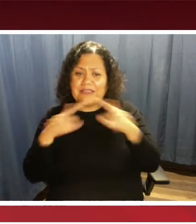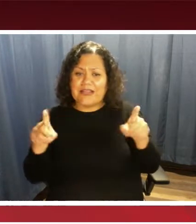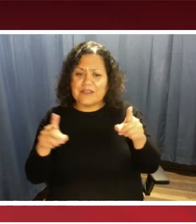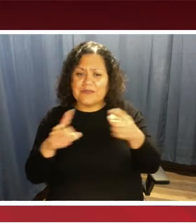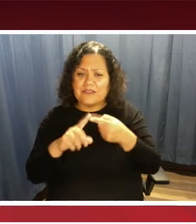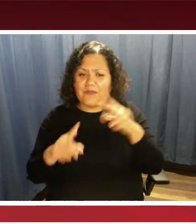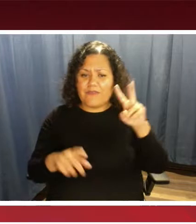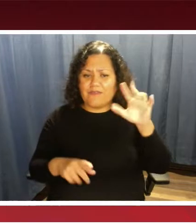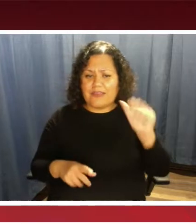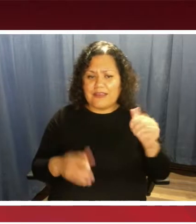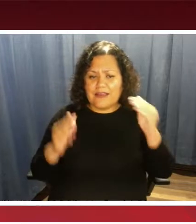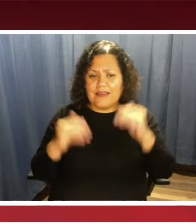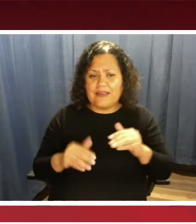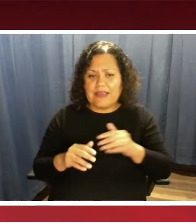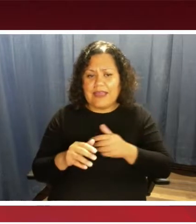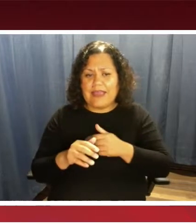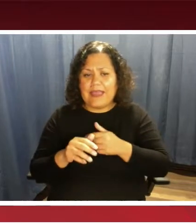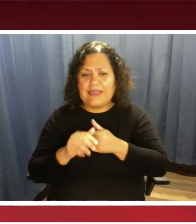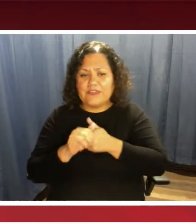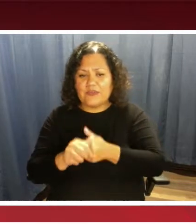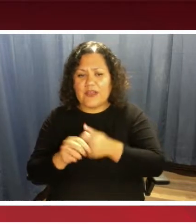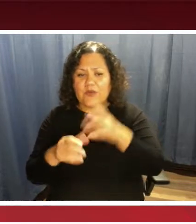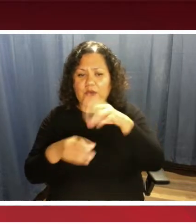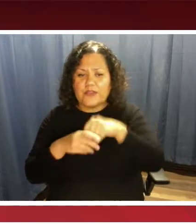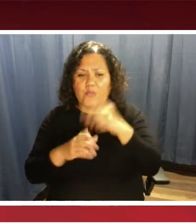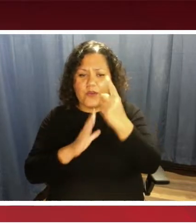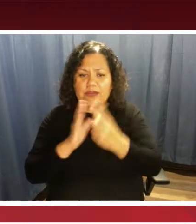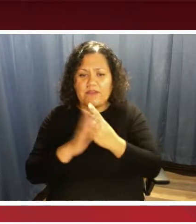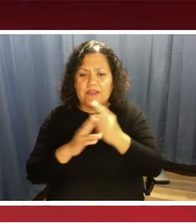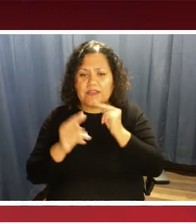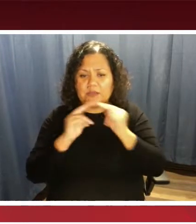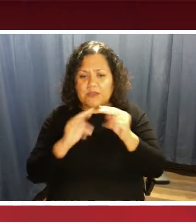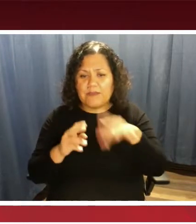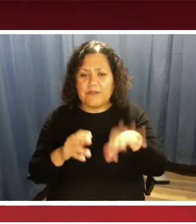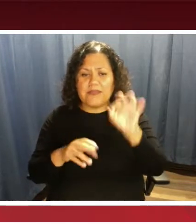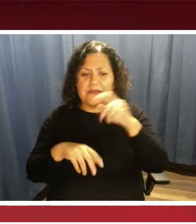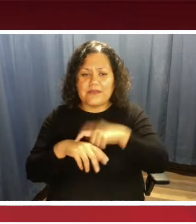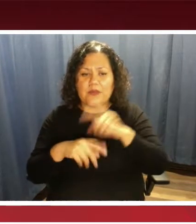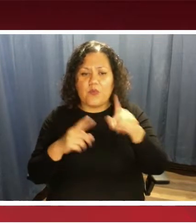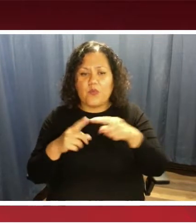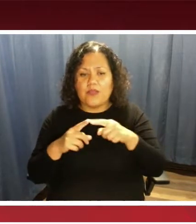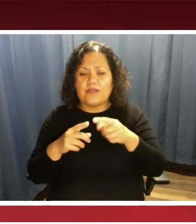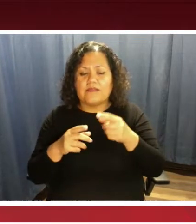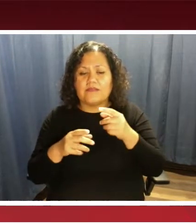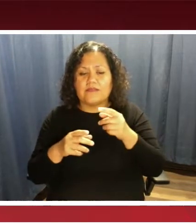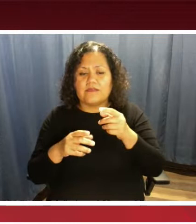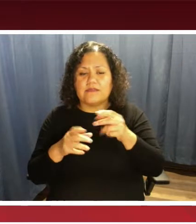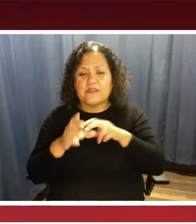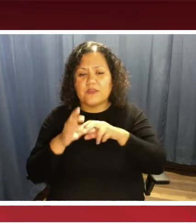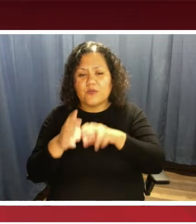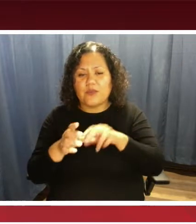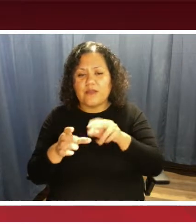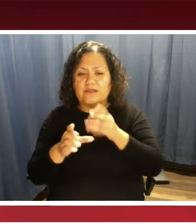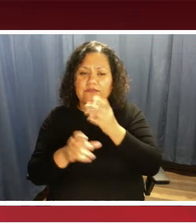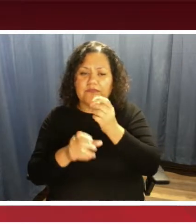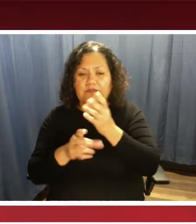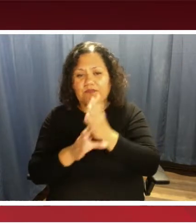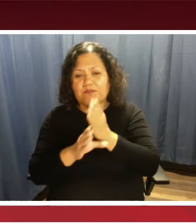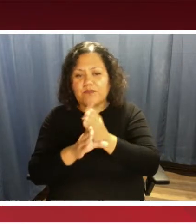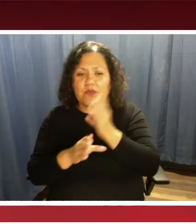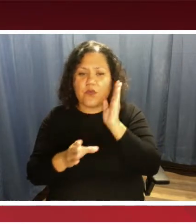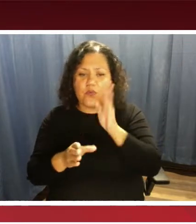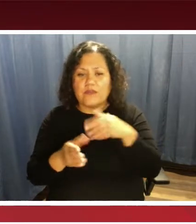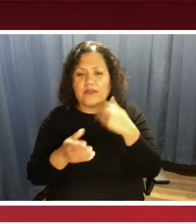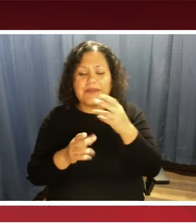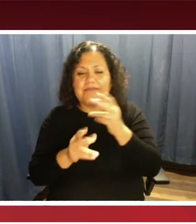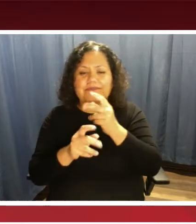Track within an hour of the negotiated pickup time when the vehicle will arrive. However, this excludes taxi vehicles